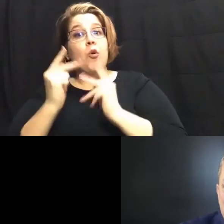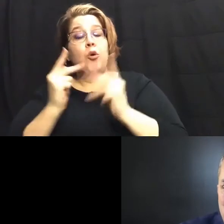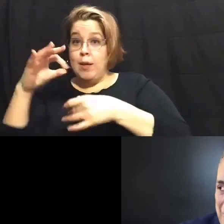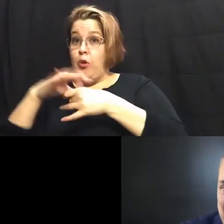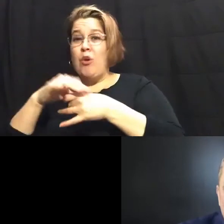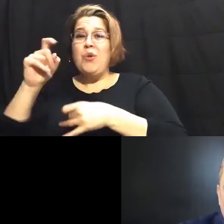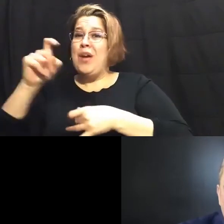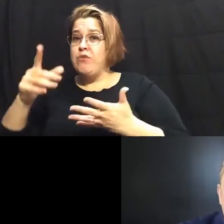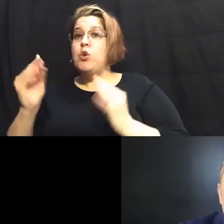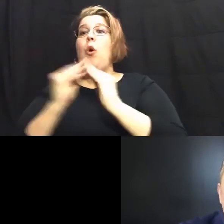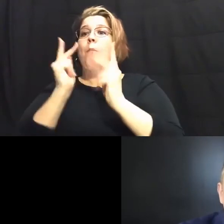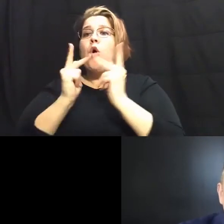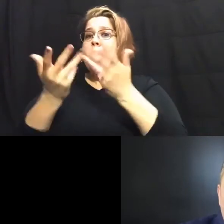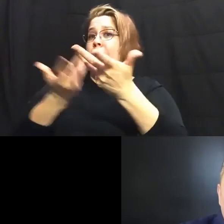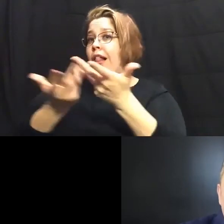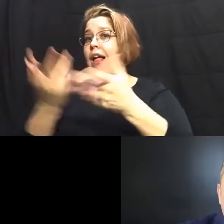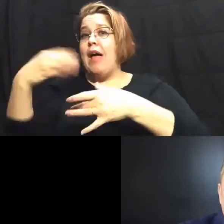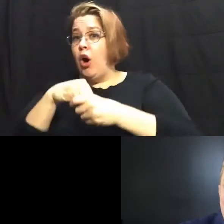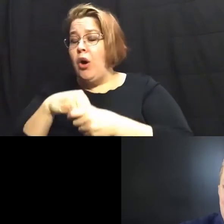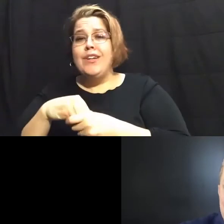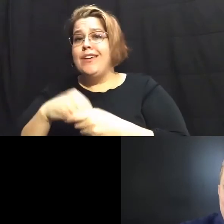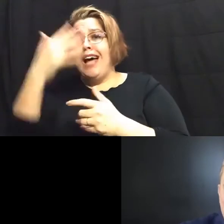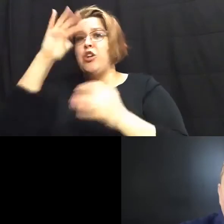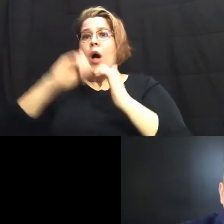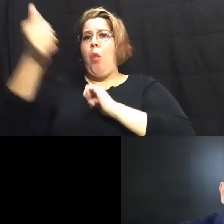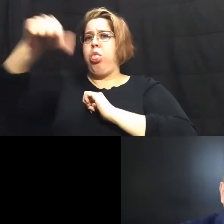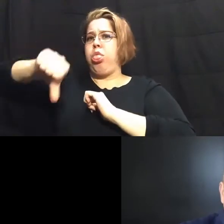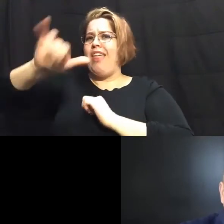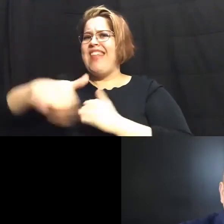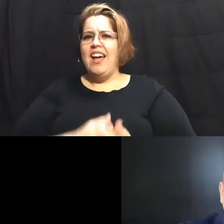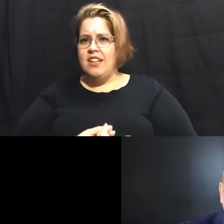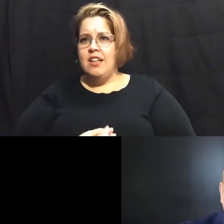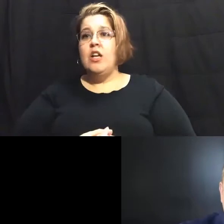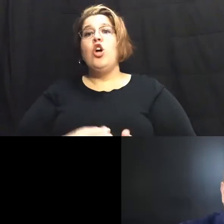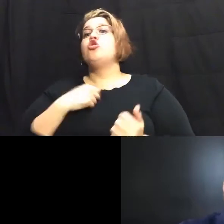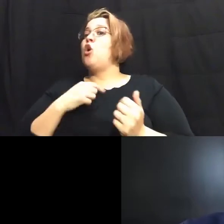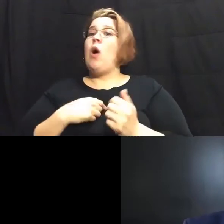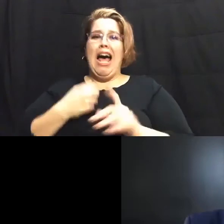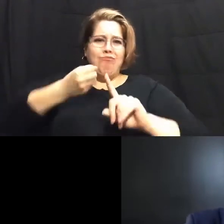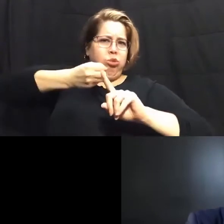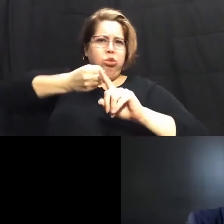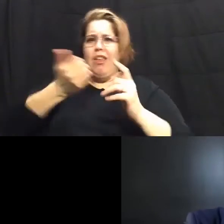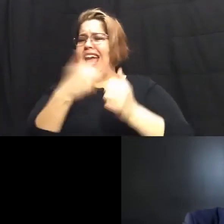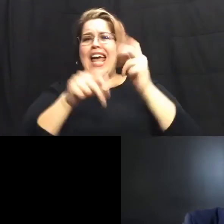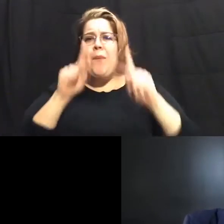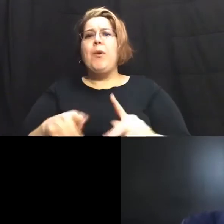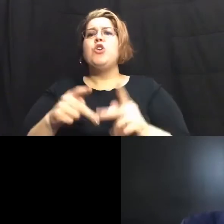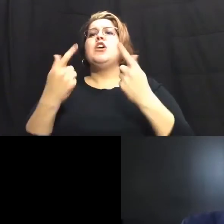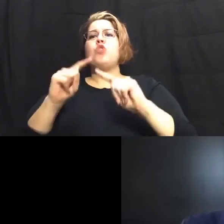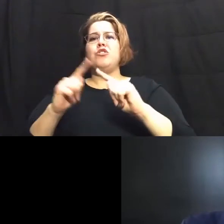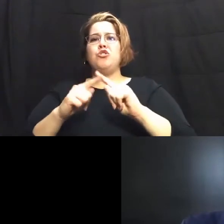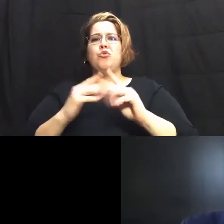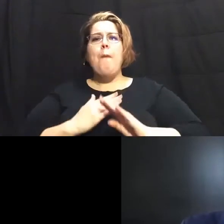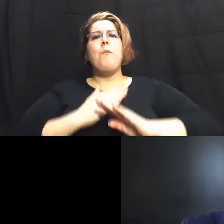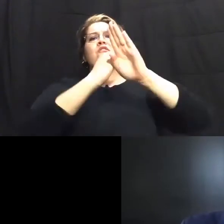to i mean more people engaged i mean i don't know how we can be opposed to that so i i look i jump all over any anybody that tries to block the